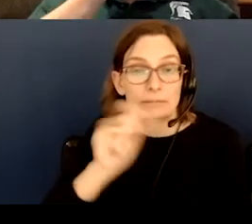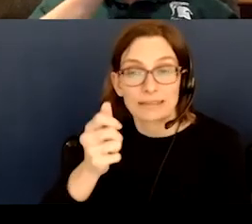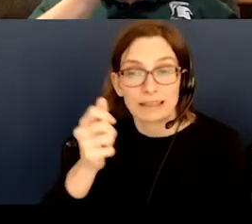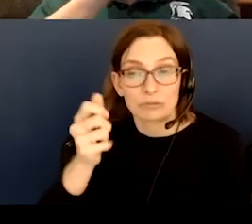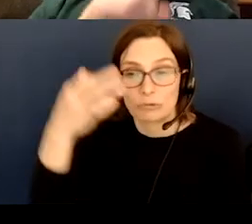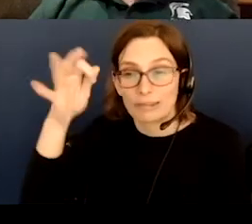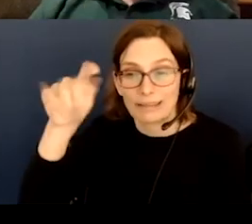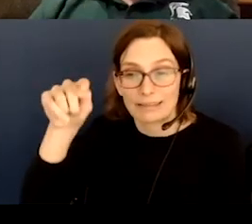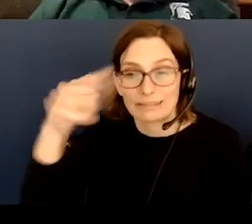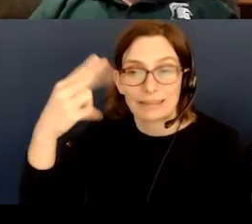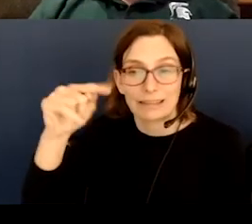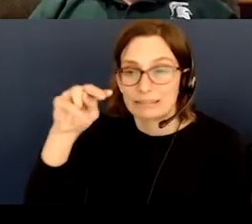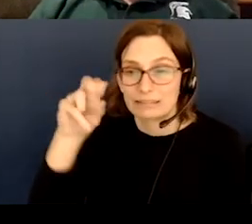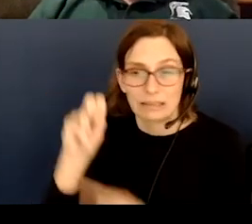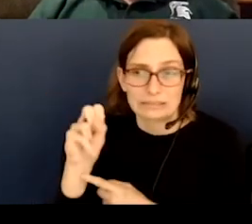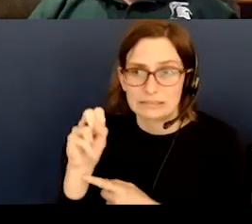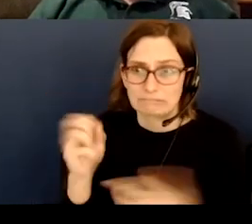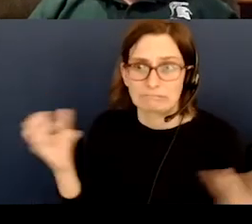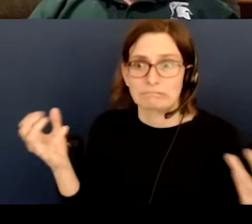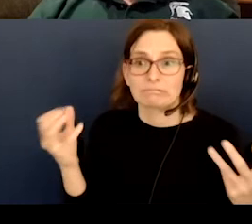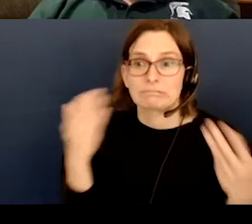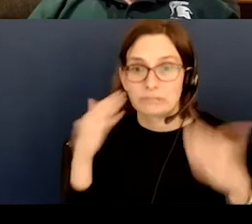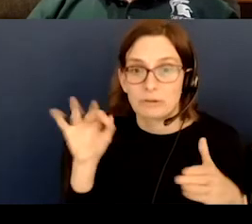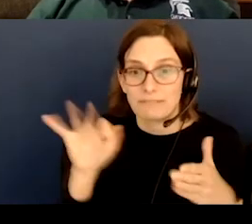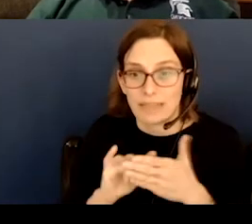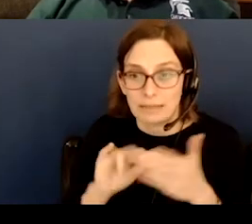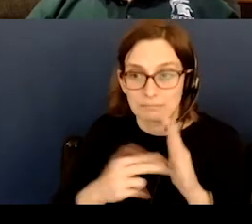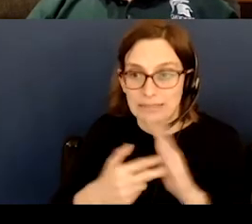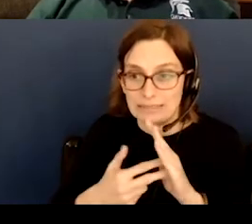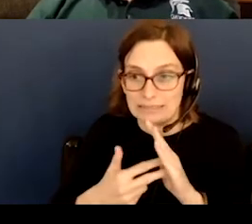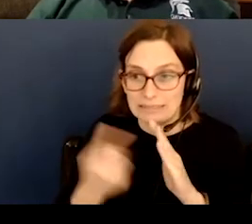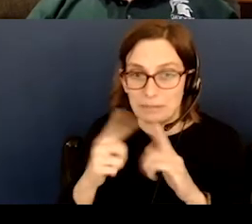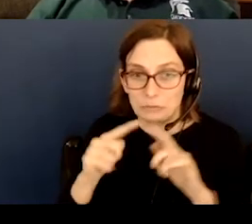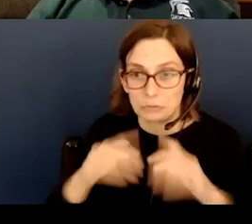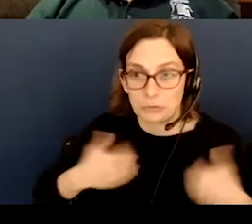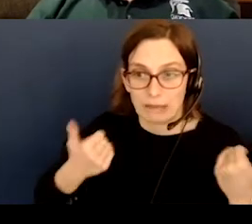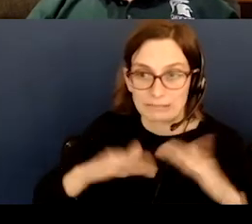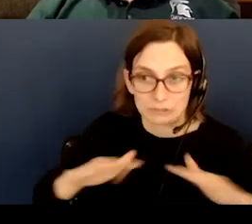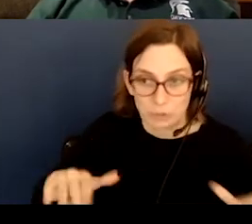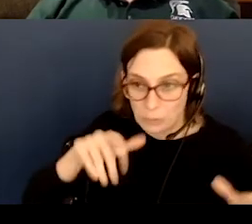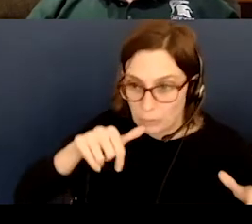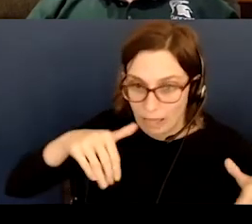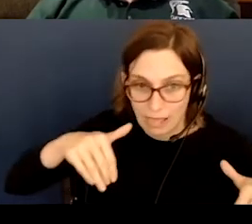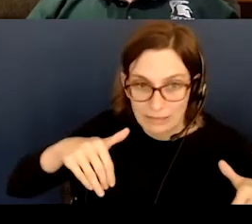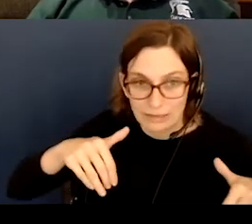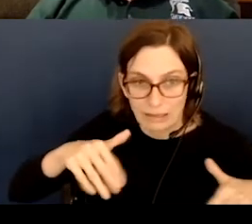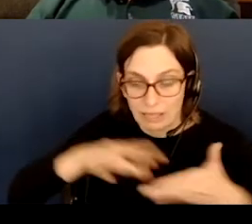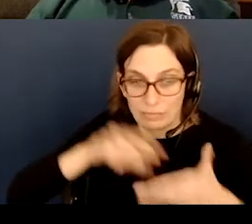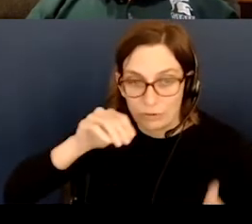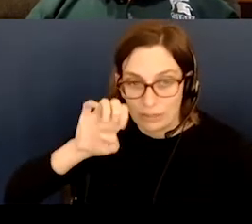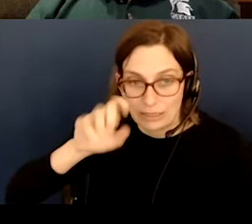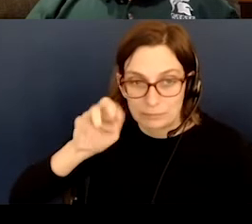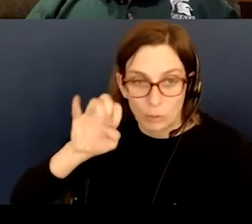if that means anyone to children, anything to children who haven't had exponential notation, but it is